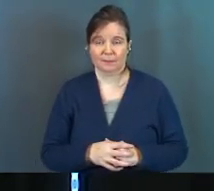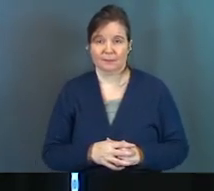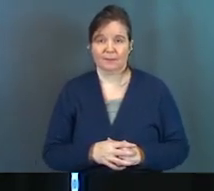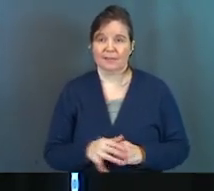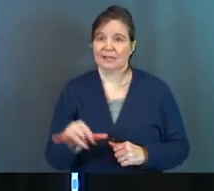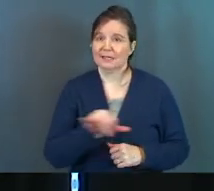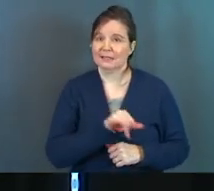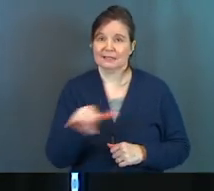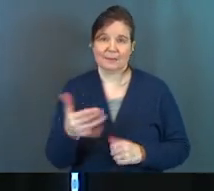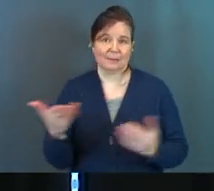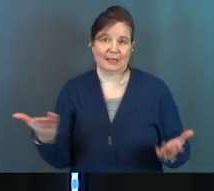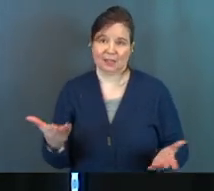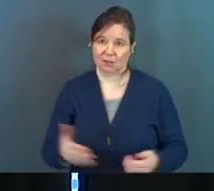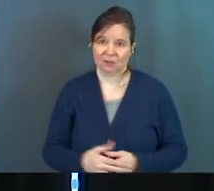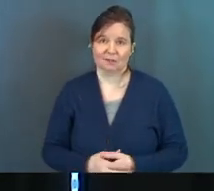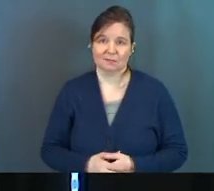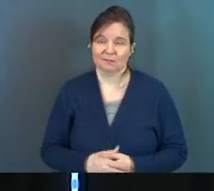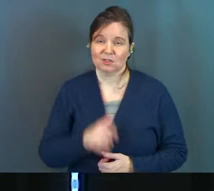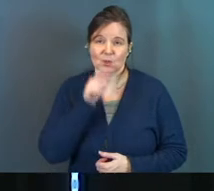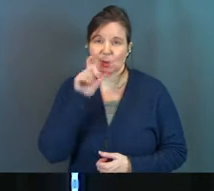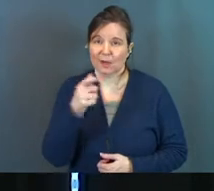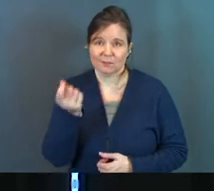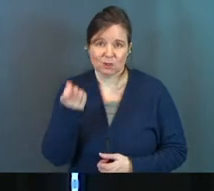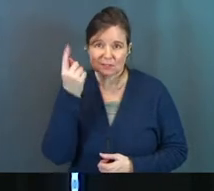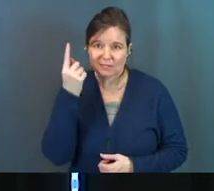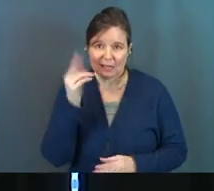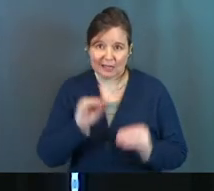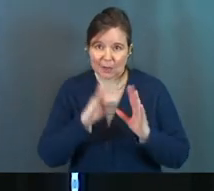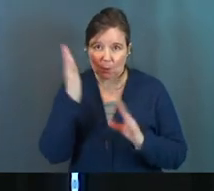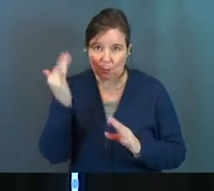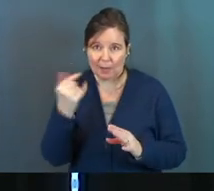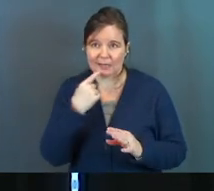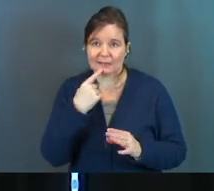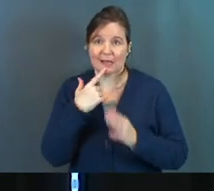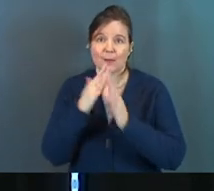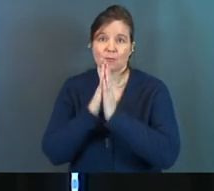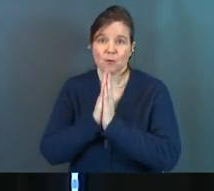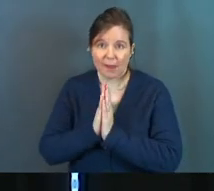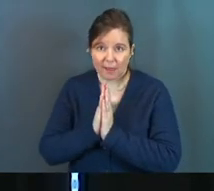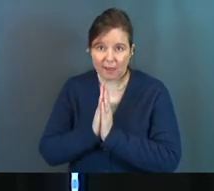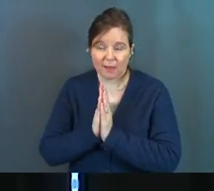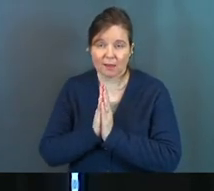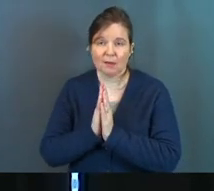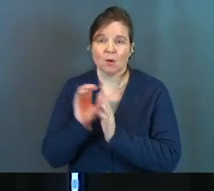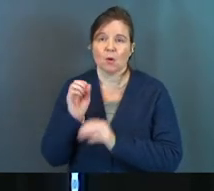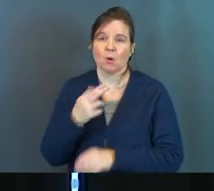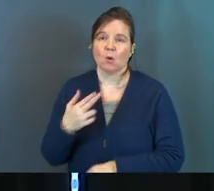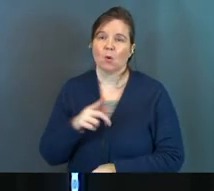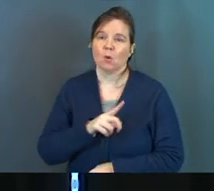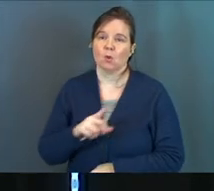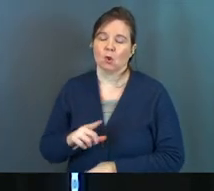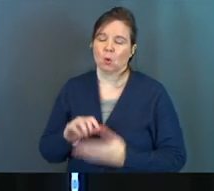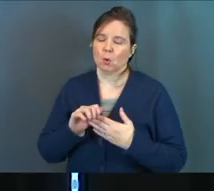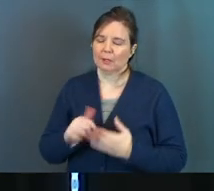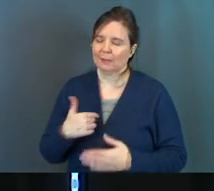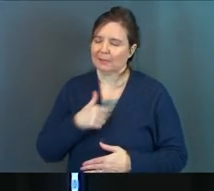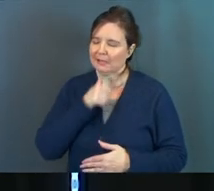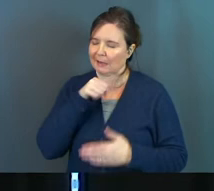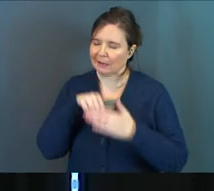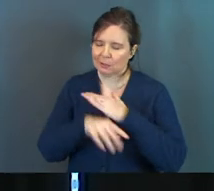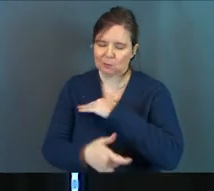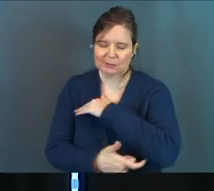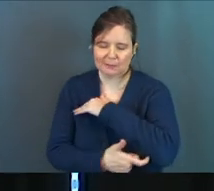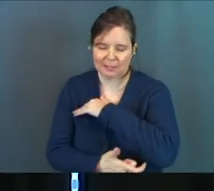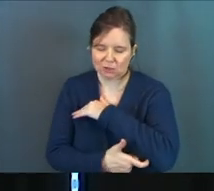And it's the same thing here. You don't have to understand why he says pray, oh, Lord, lead me not